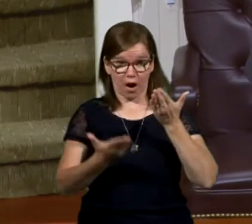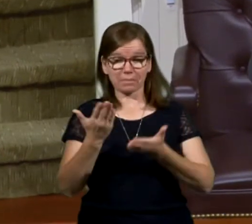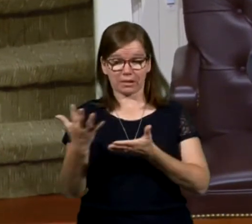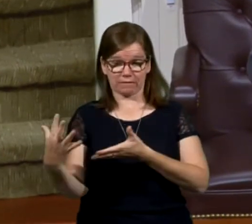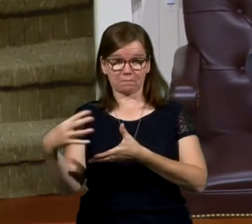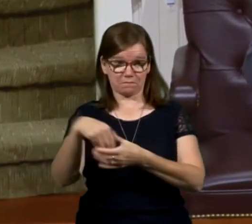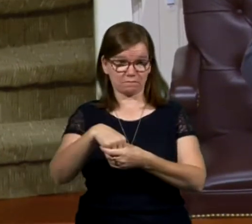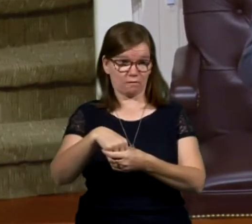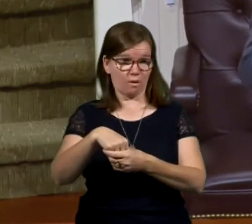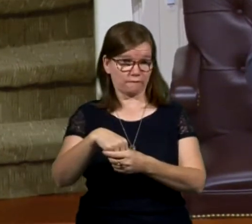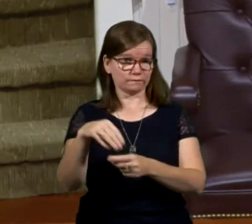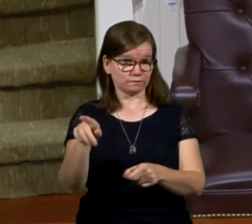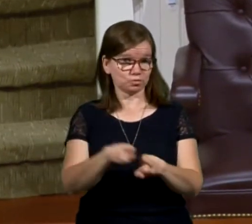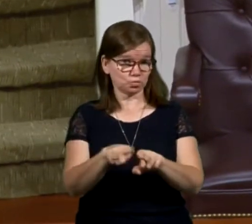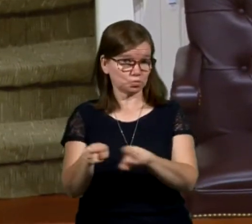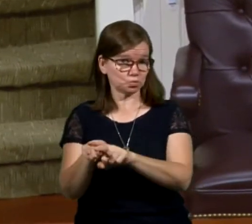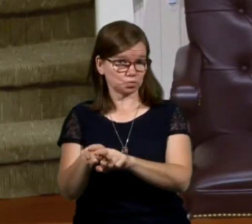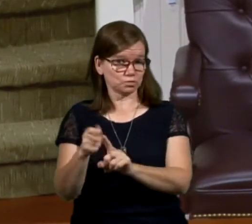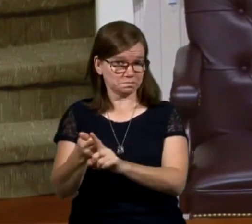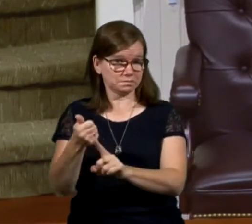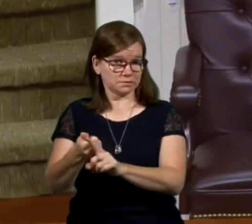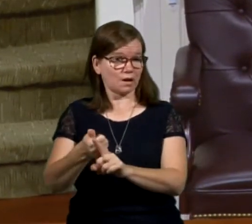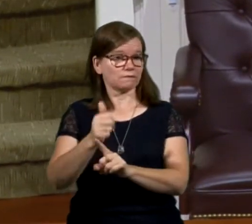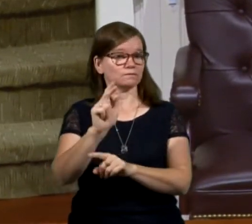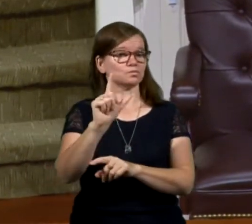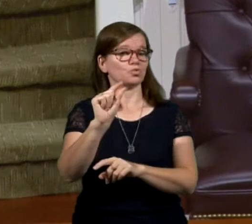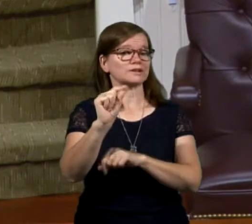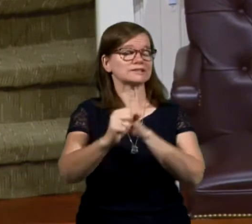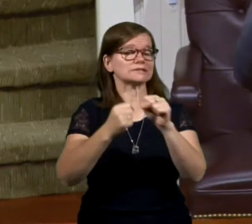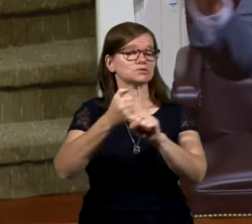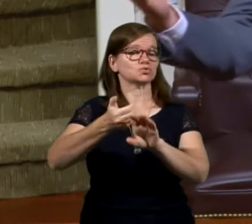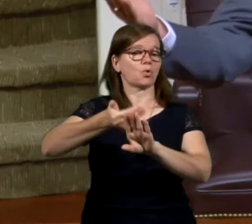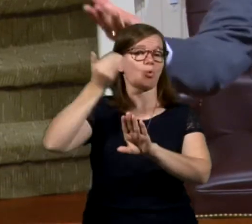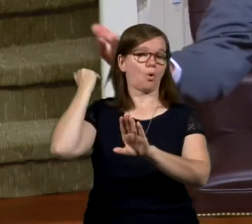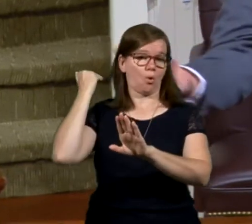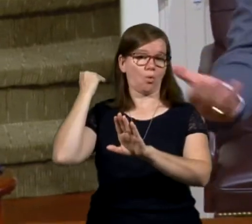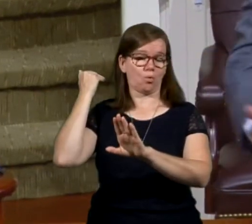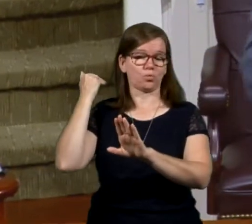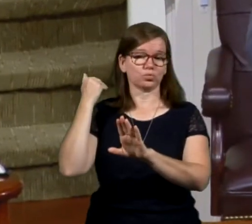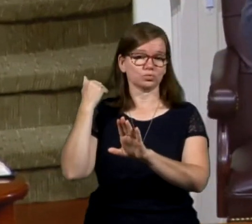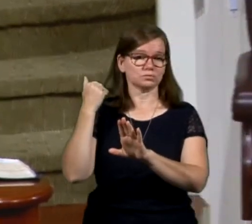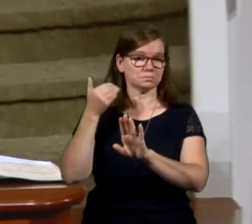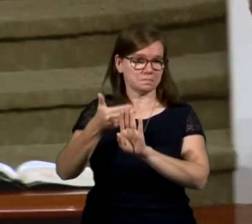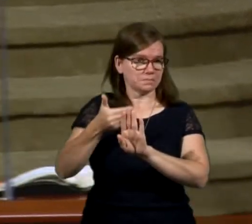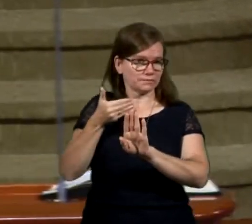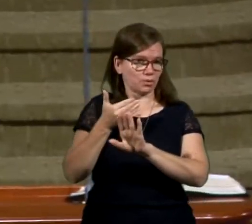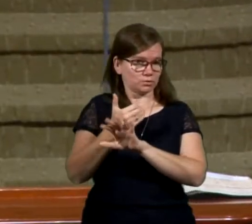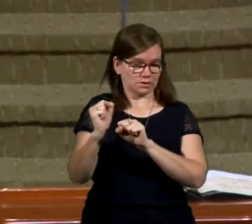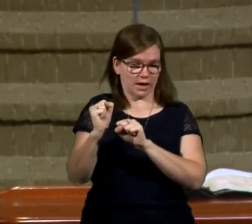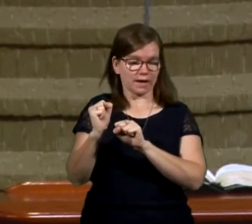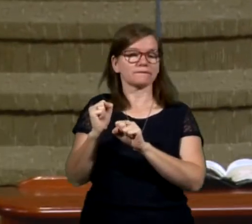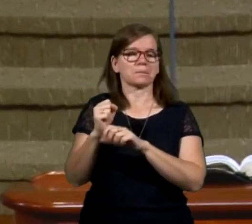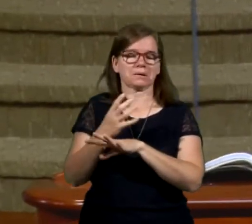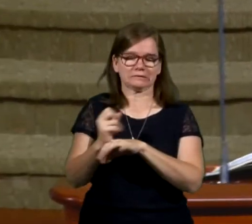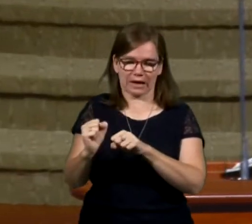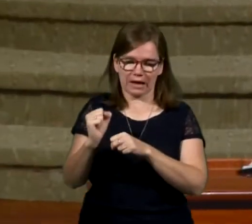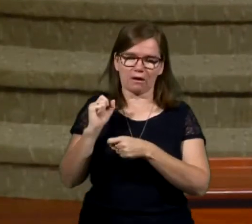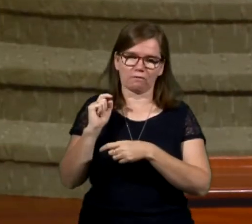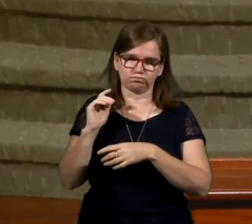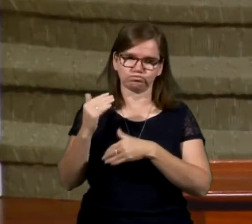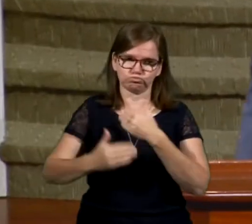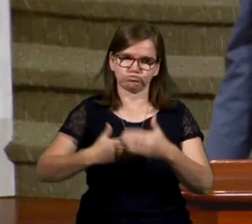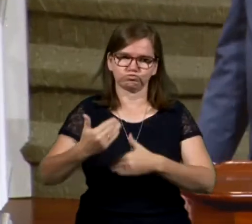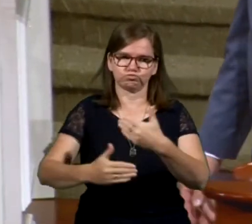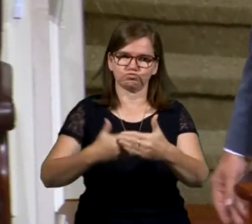part of that group 20 years prior. 20 years had gone by and now he's been a faithful servant of Christ for all these